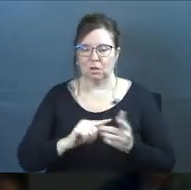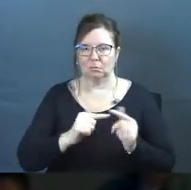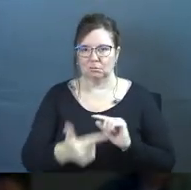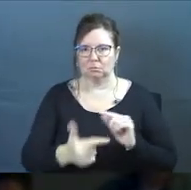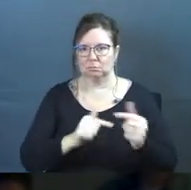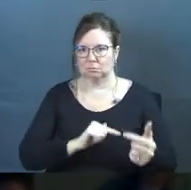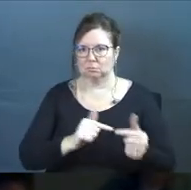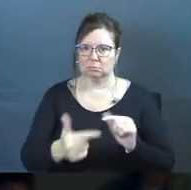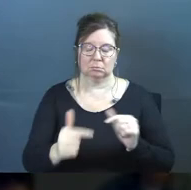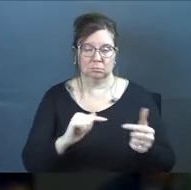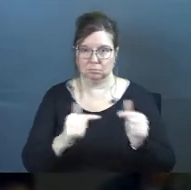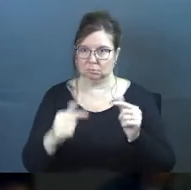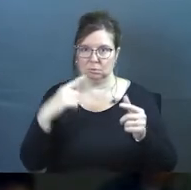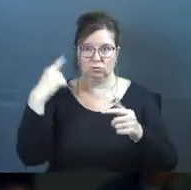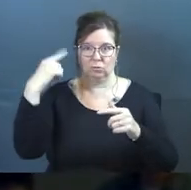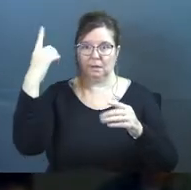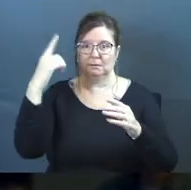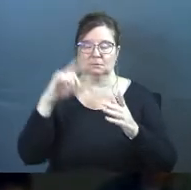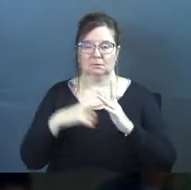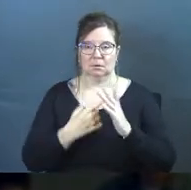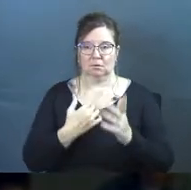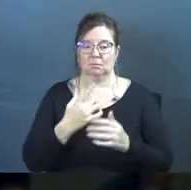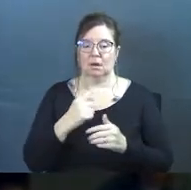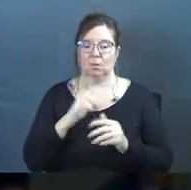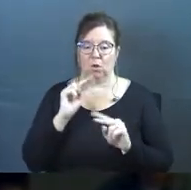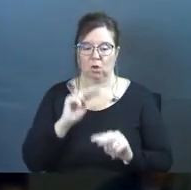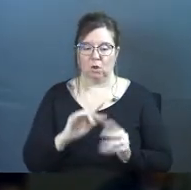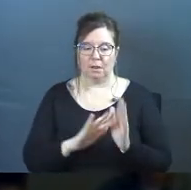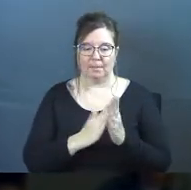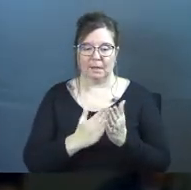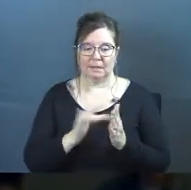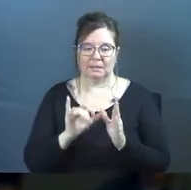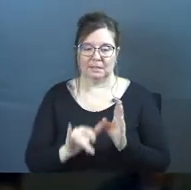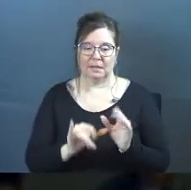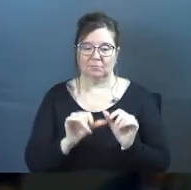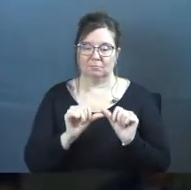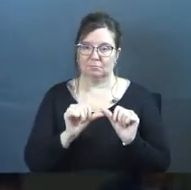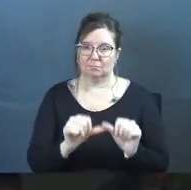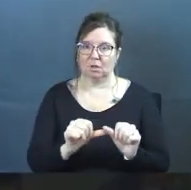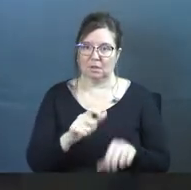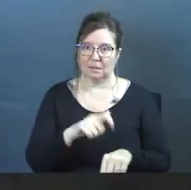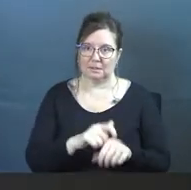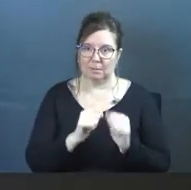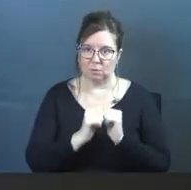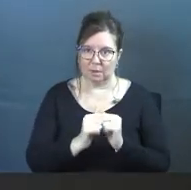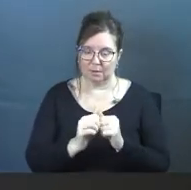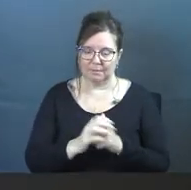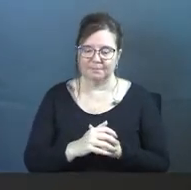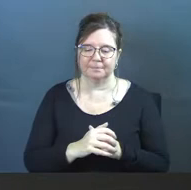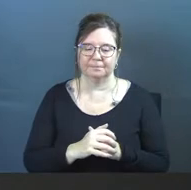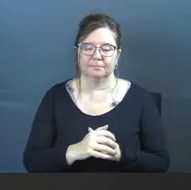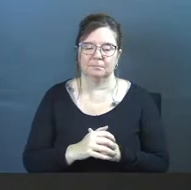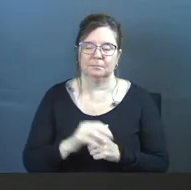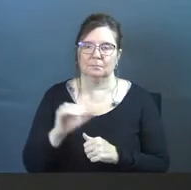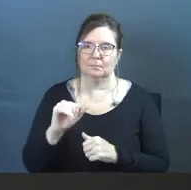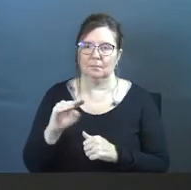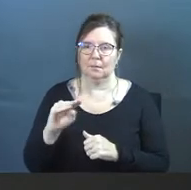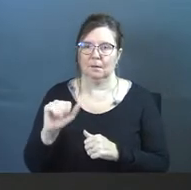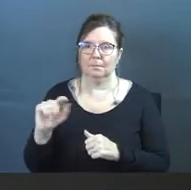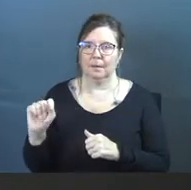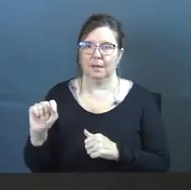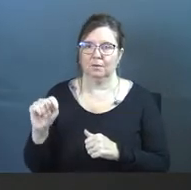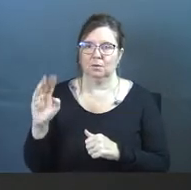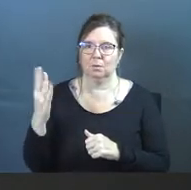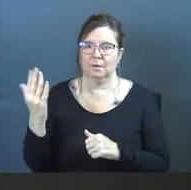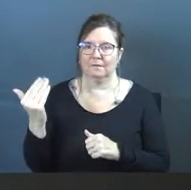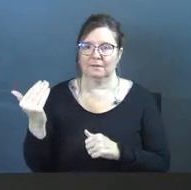like getting crazy. And we're going to look at that passage and stay there for the remainder of our time together. And it's Matthew chapter 15,